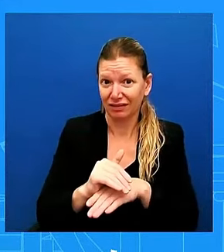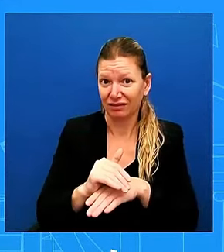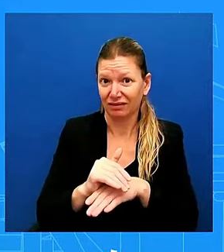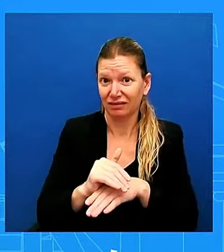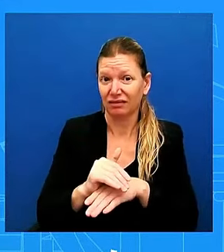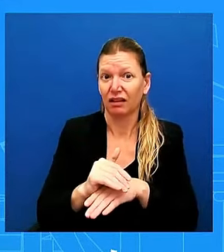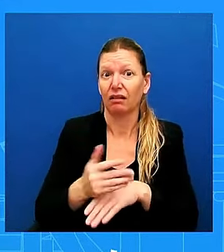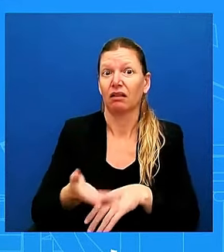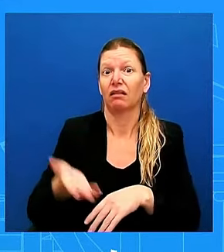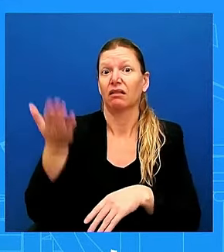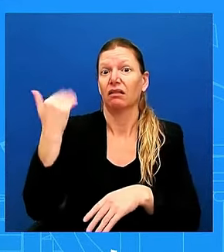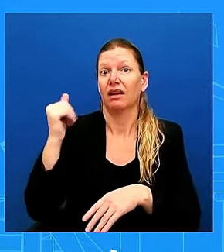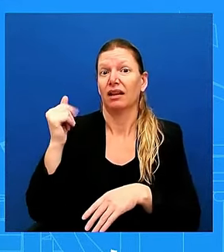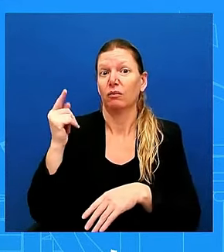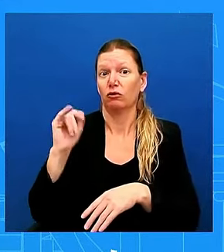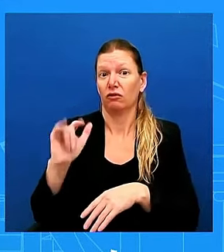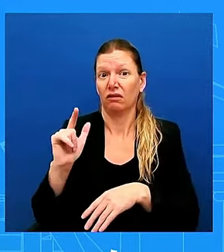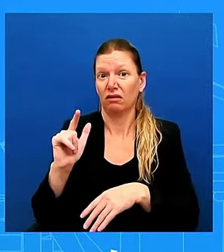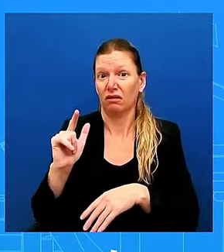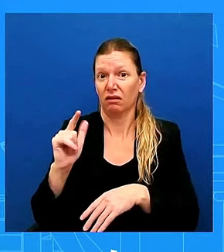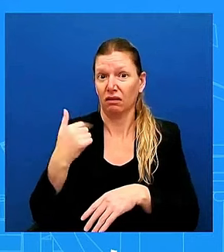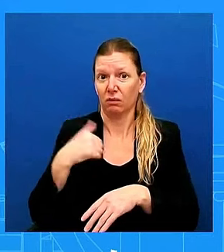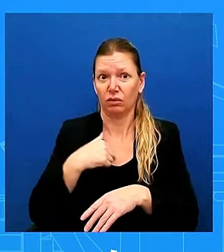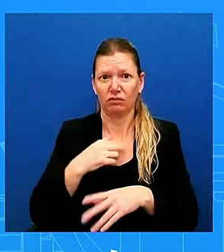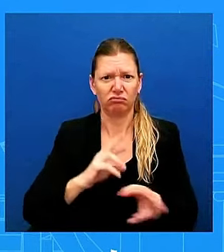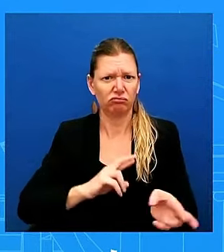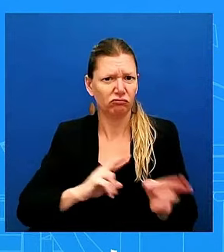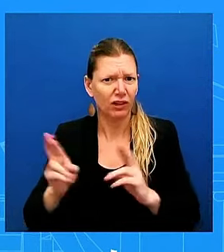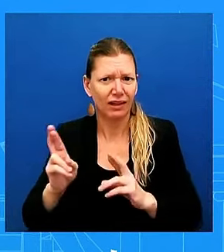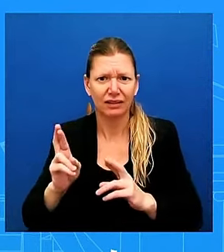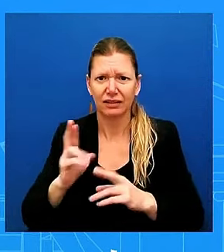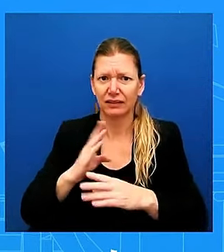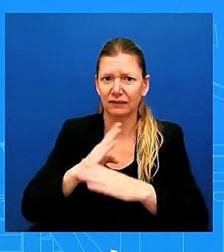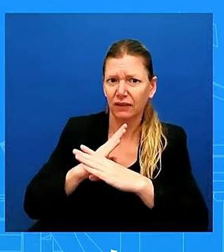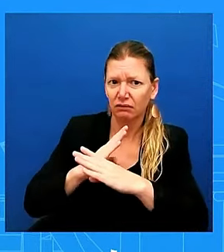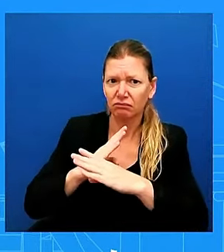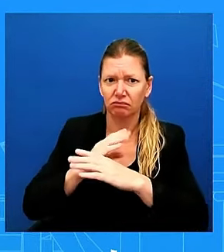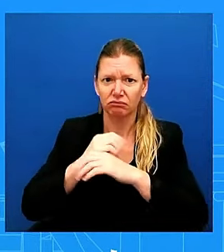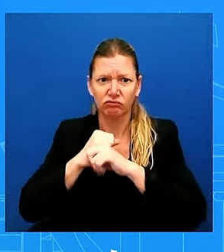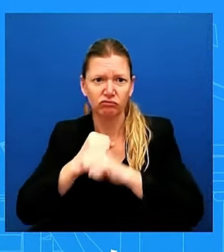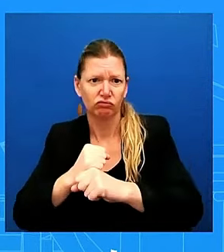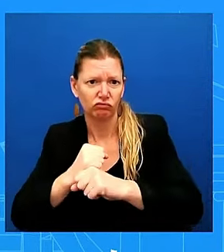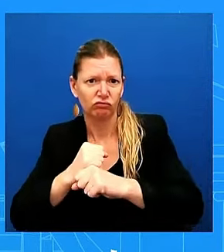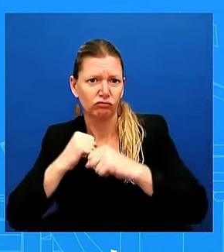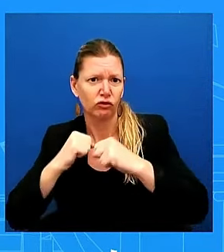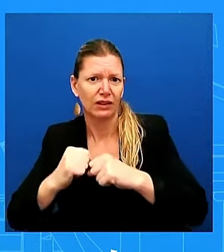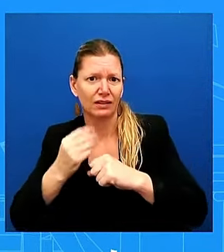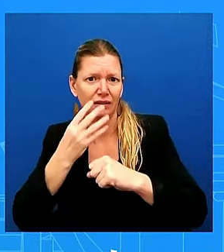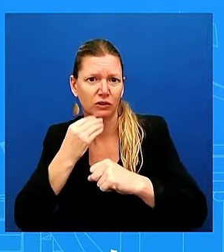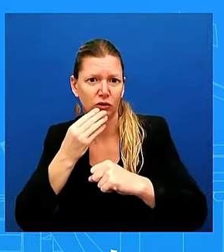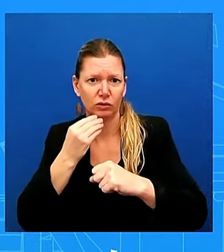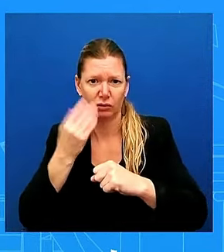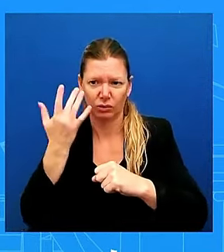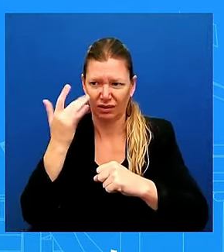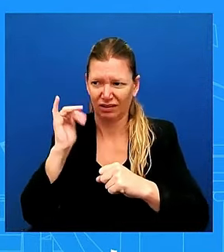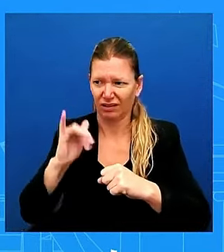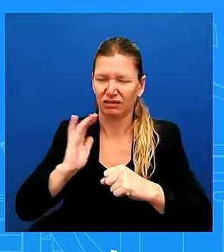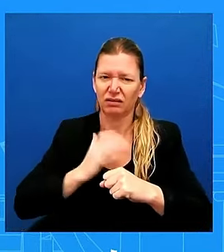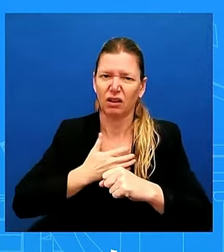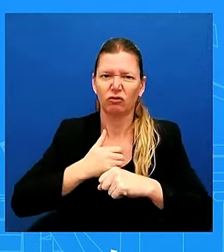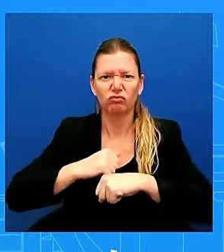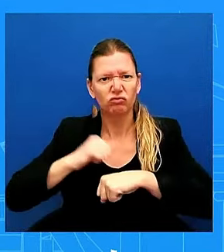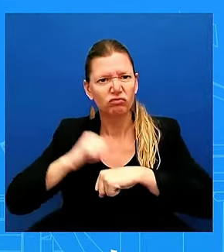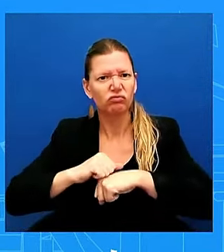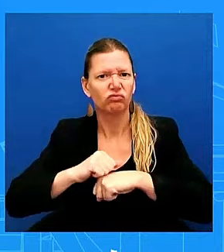Israel, uh, because that is our ironclad commitment. I'm not going to get into public, uh, into diplomatic conversations in the